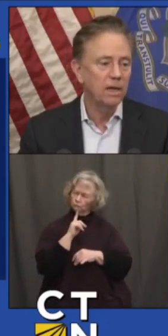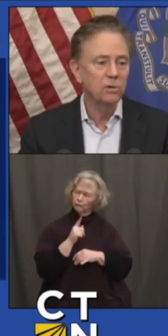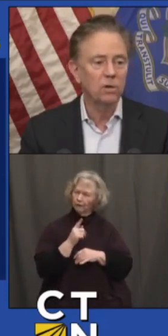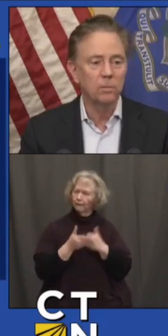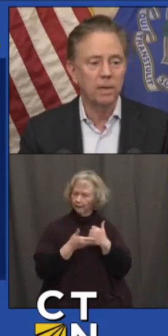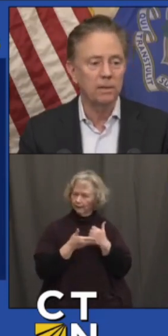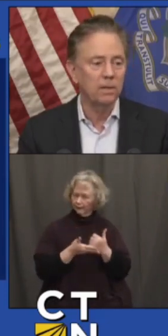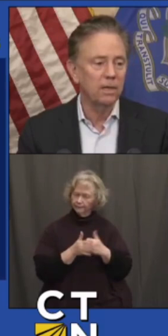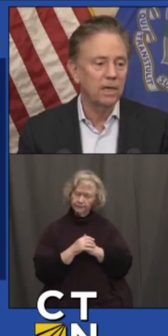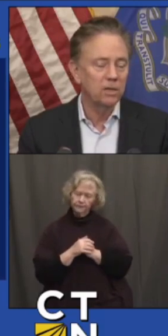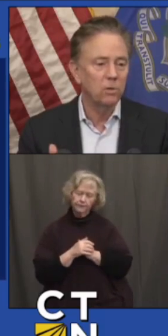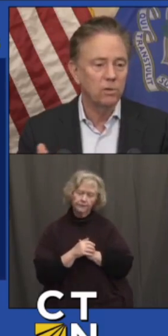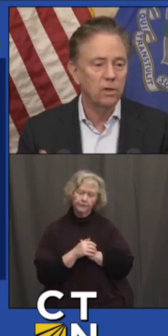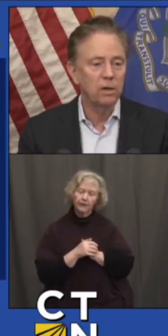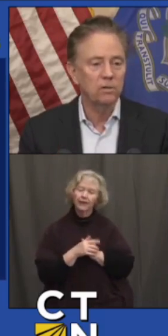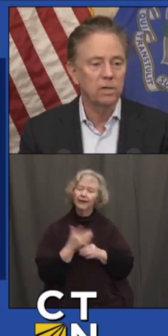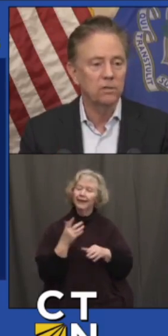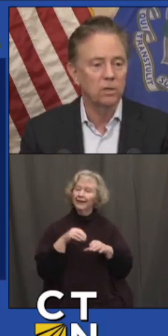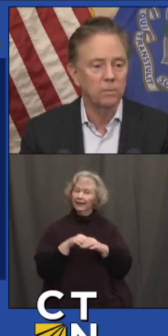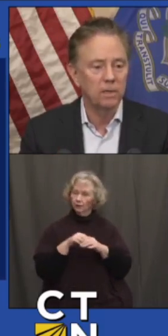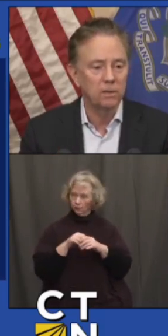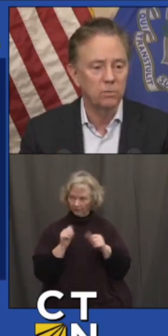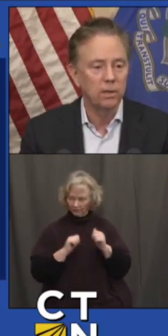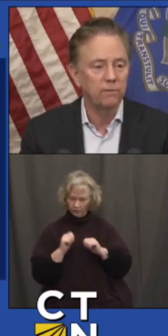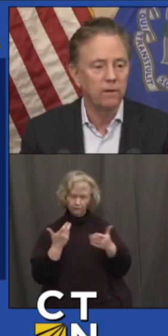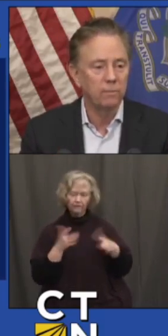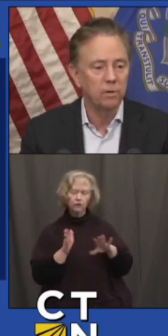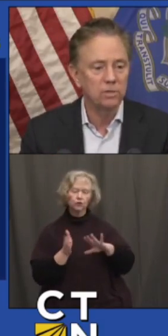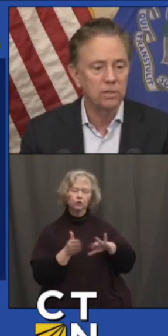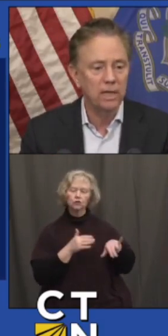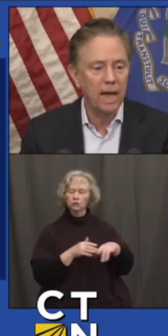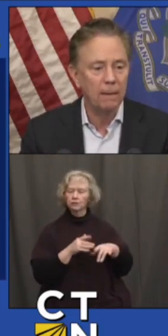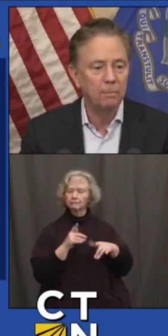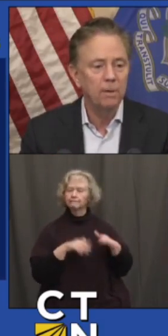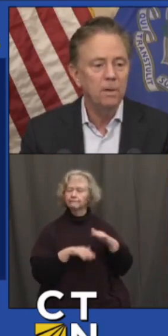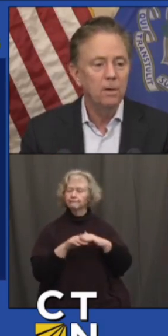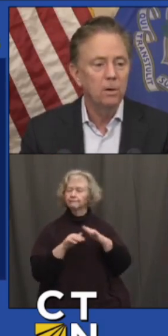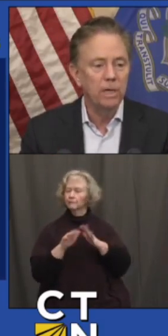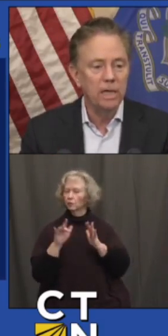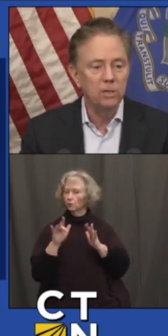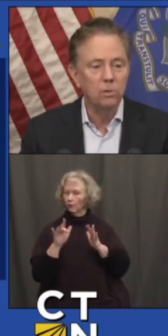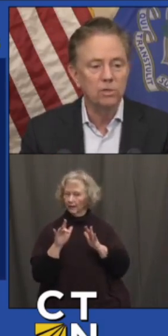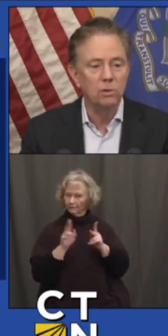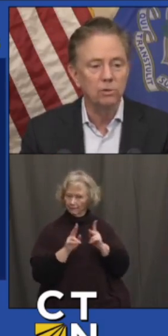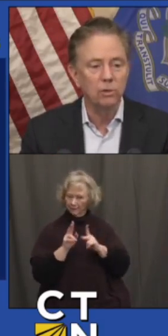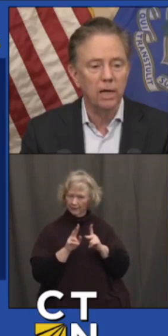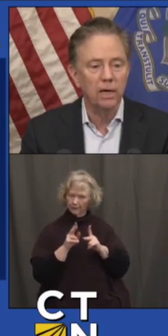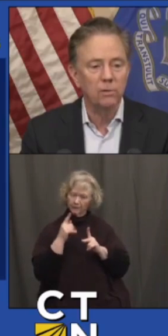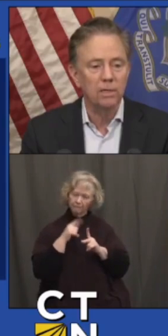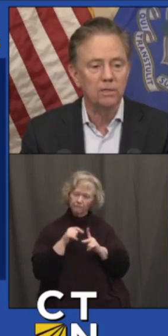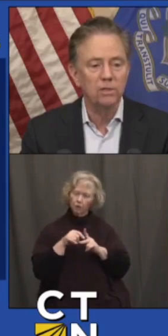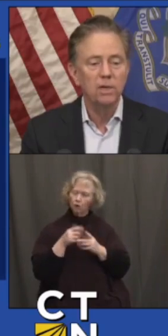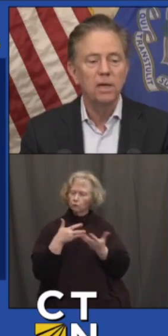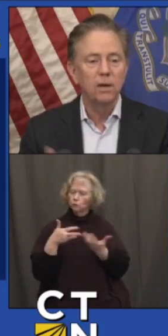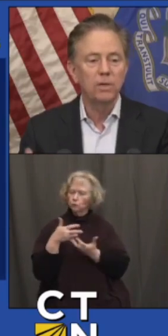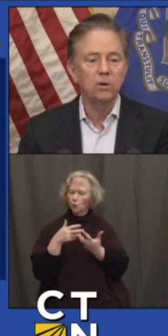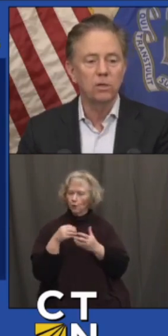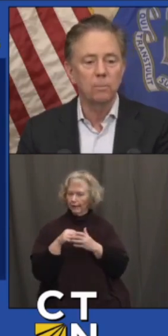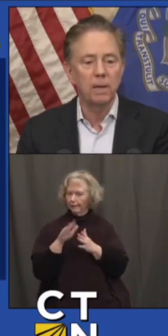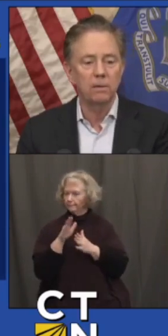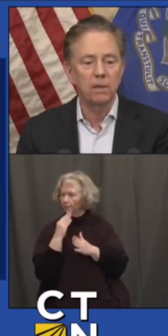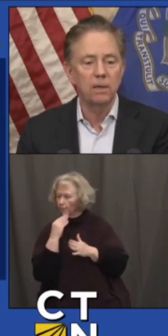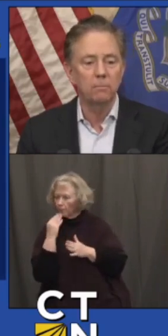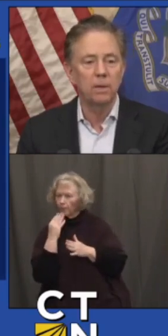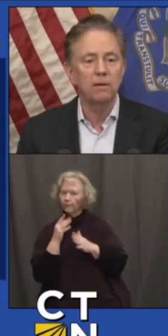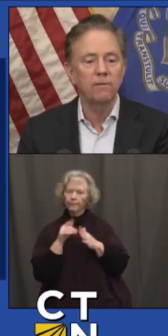I think I talked about the indoor theaters. I talked about the 25-person cap on the indoor social gatherings. And we